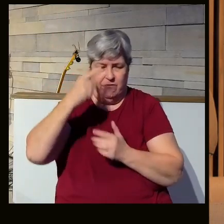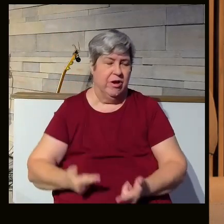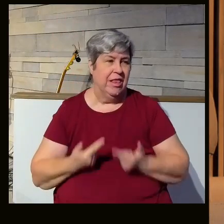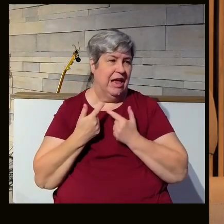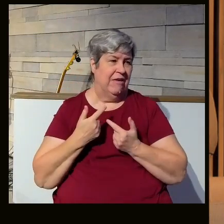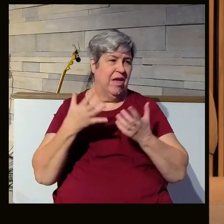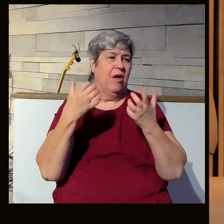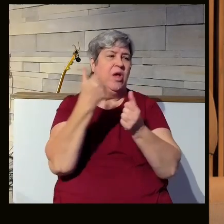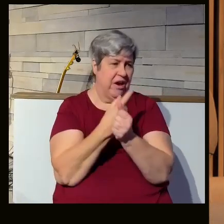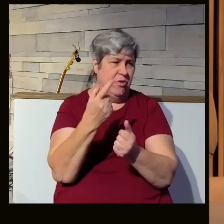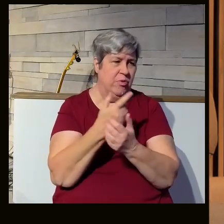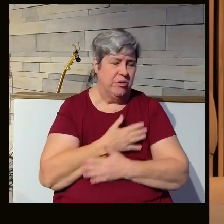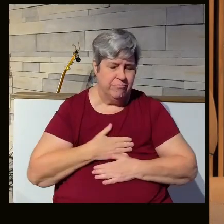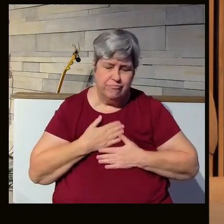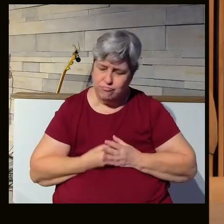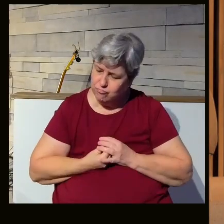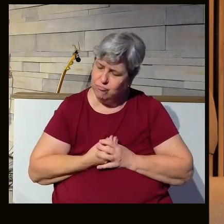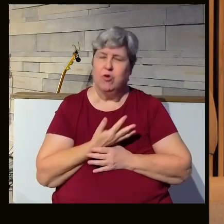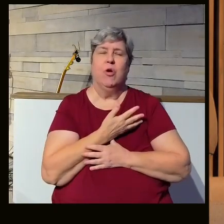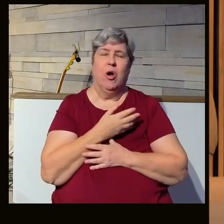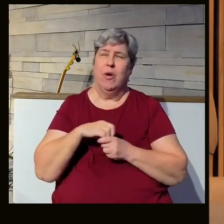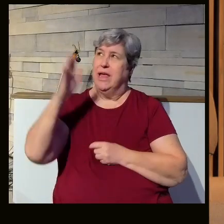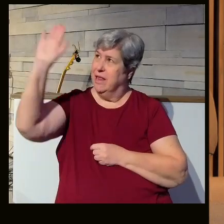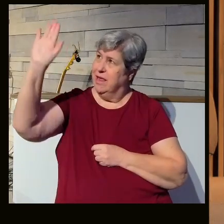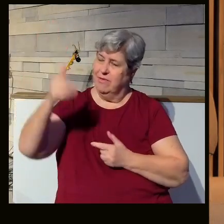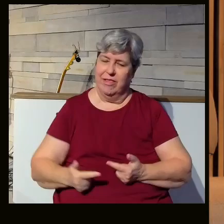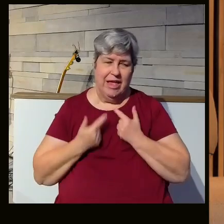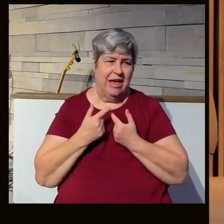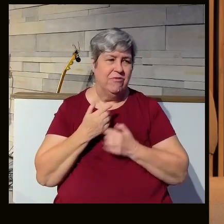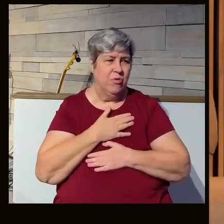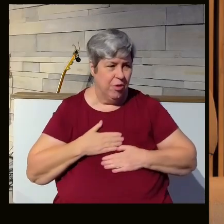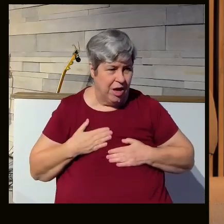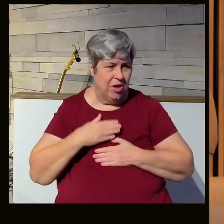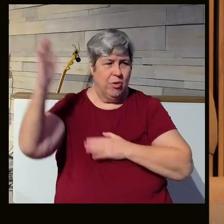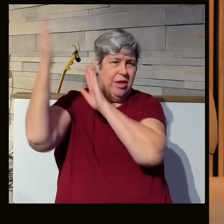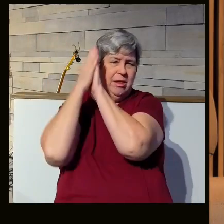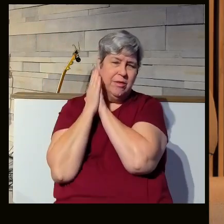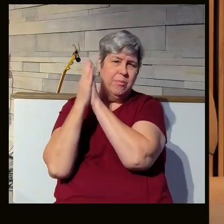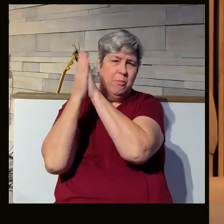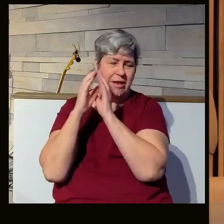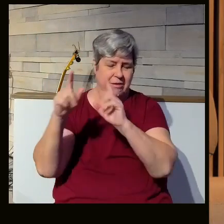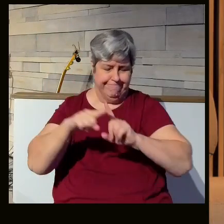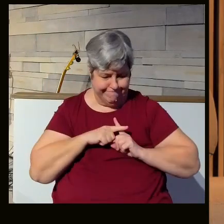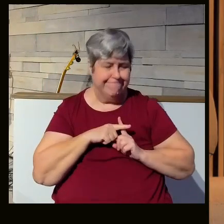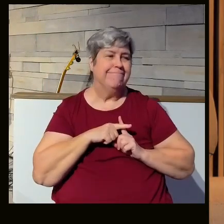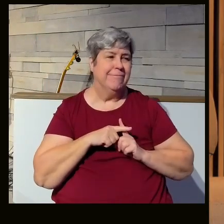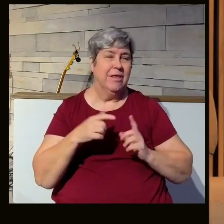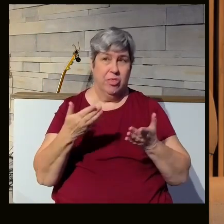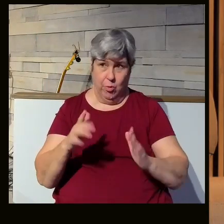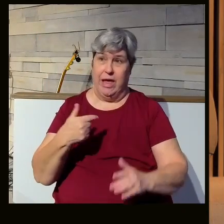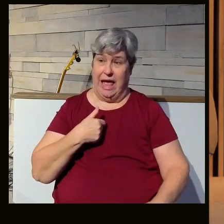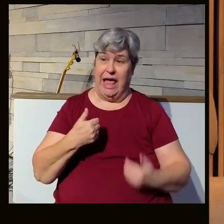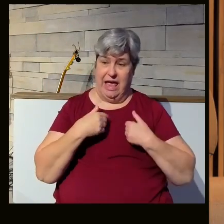I want everyone to flourish in the life God has for them. I want everyone to enjoy the presence of Christ in their life, the way that